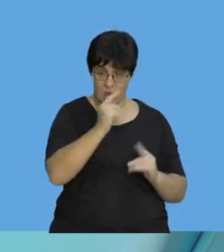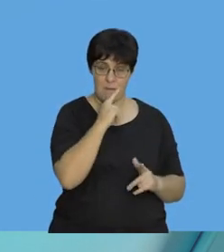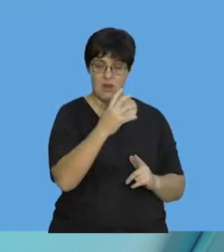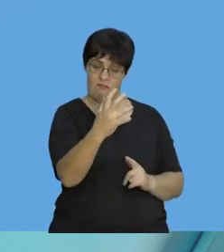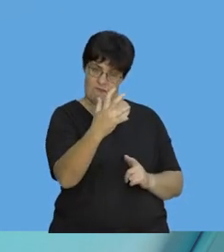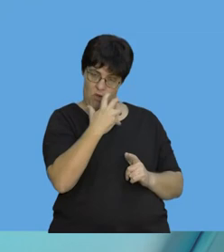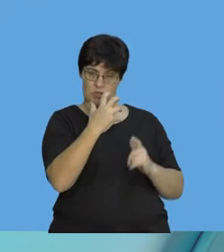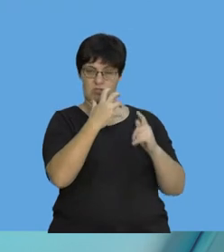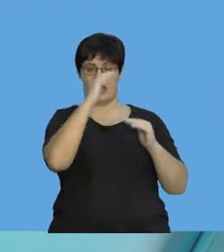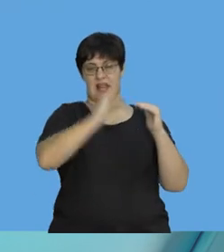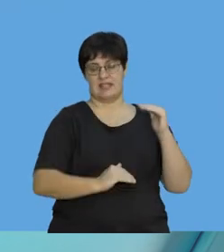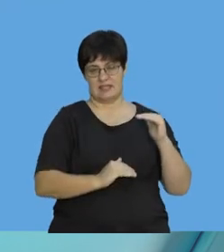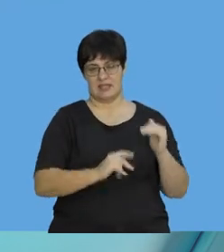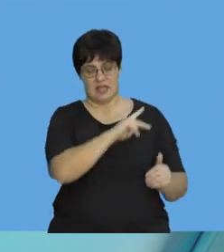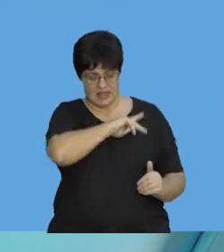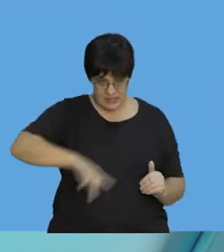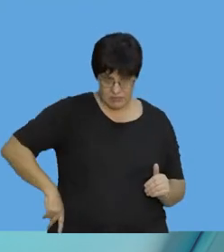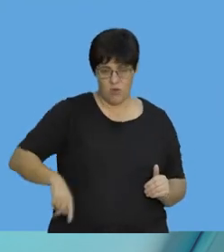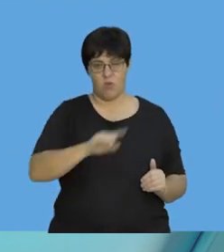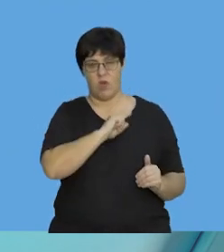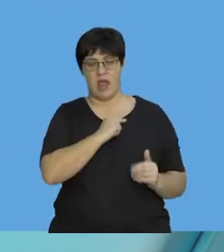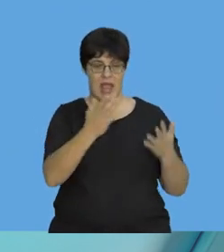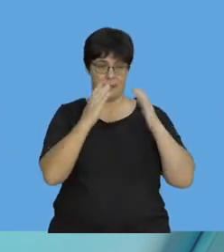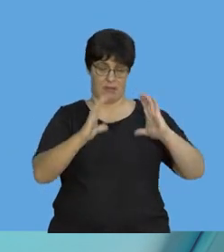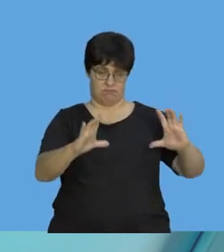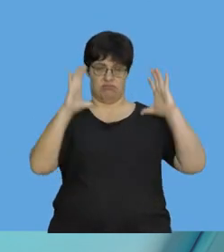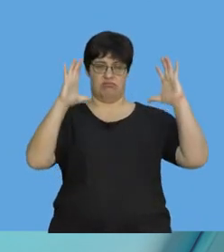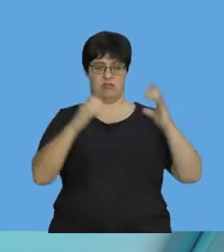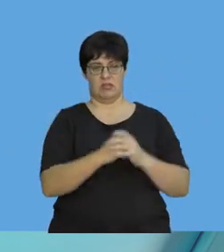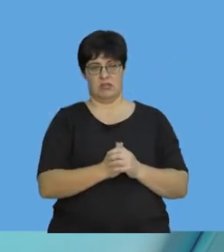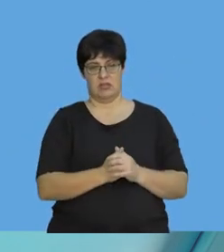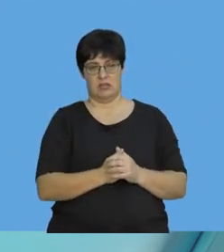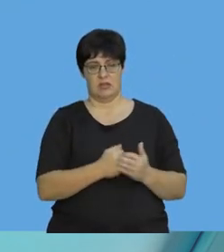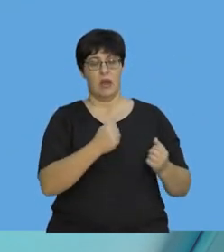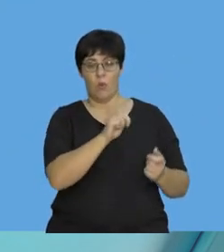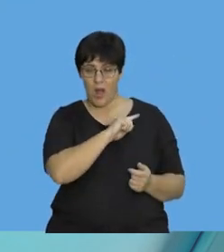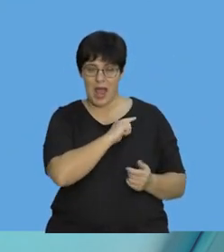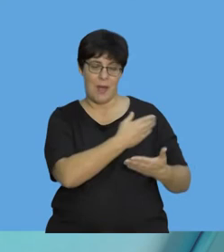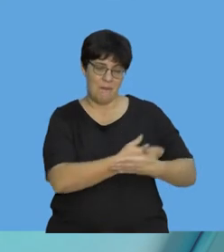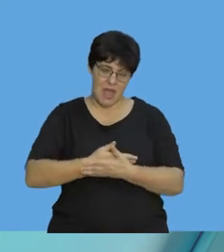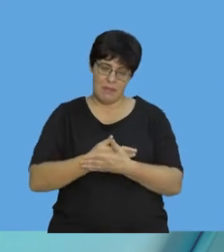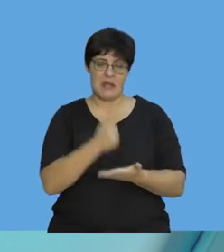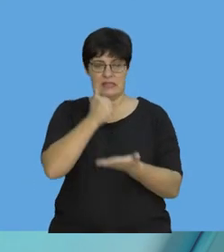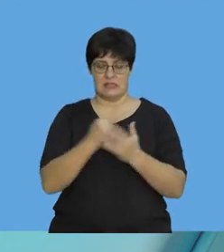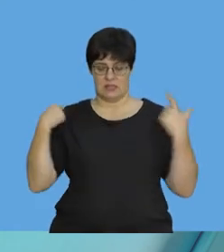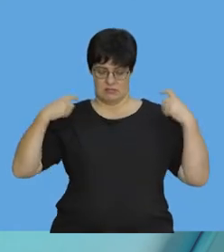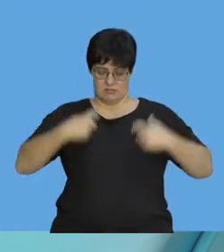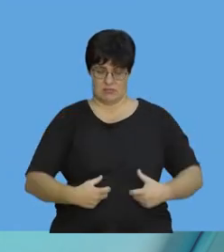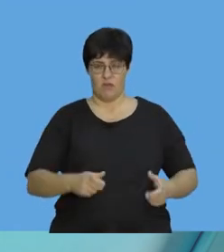make the stopping time bigger, we can experience a smaller force. So you wear your seatbelt. You make sure you've got airbags. My babies must be in